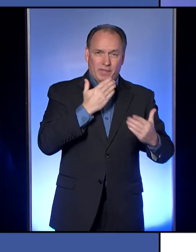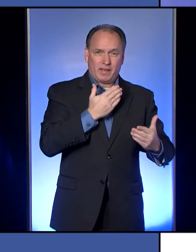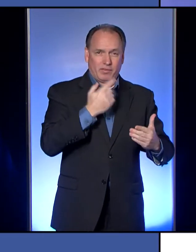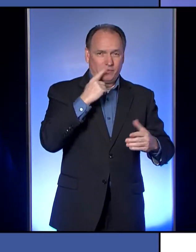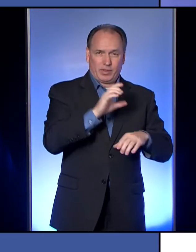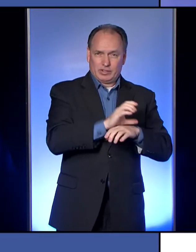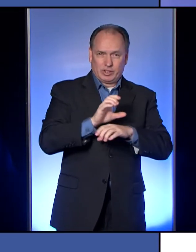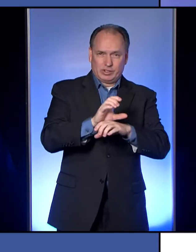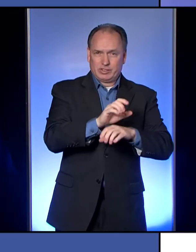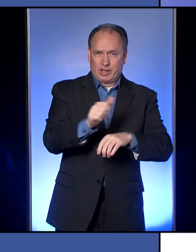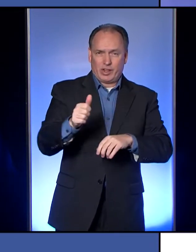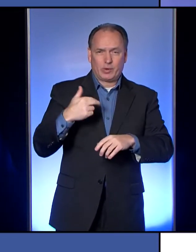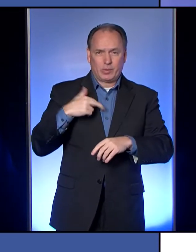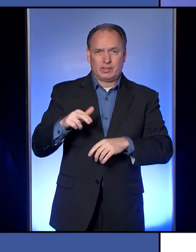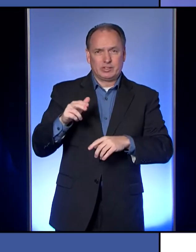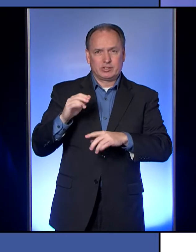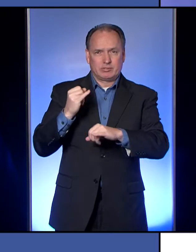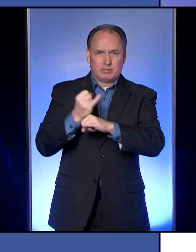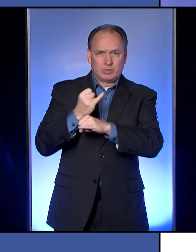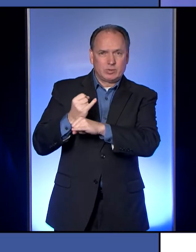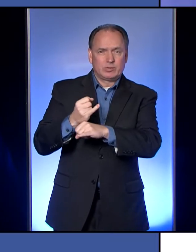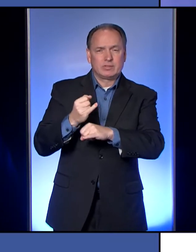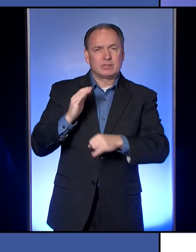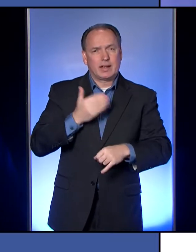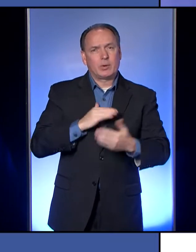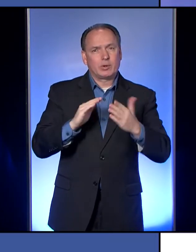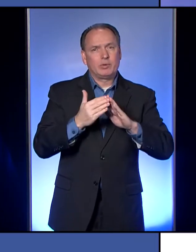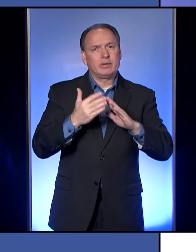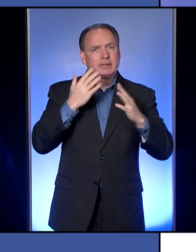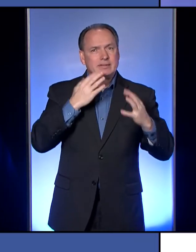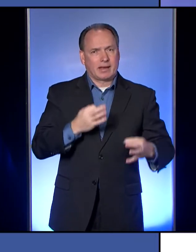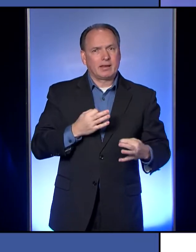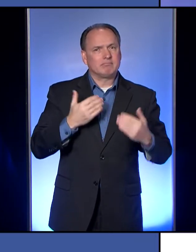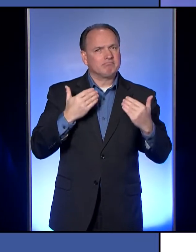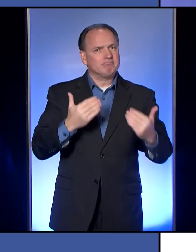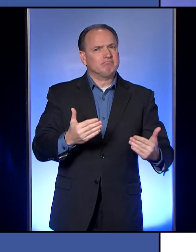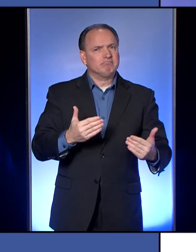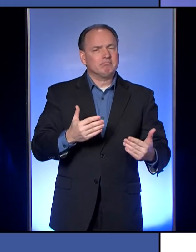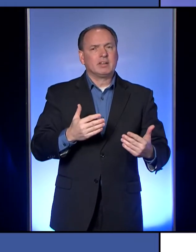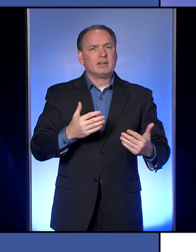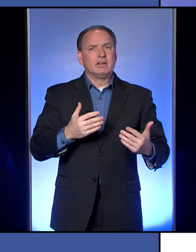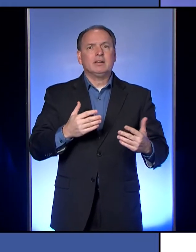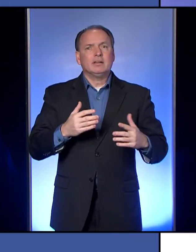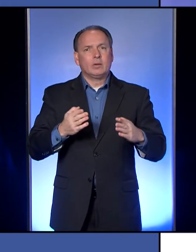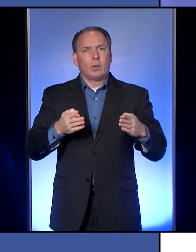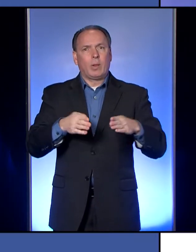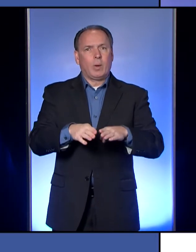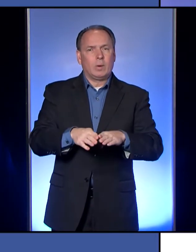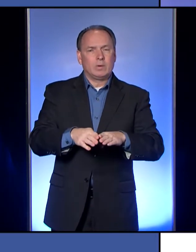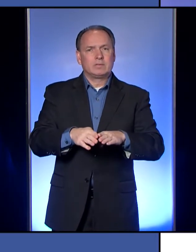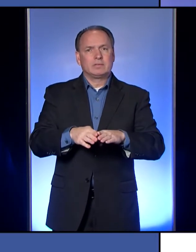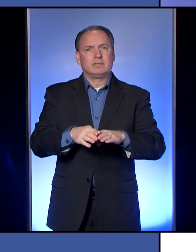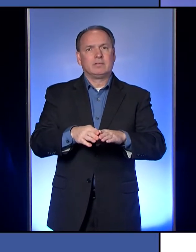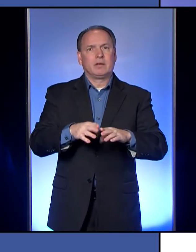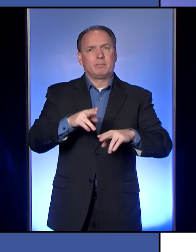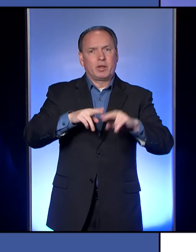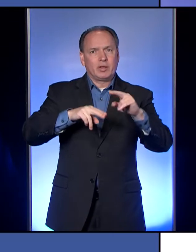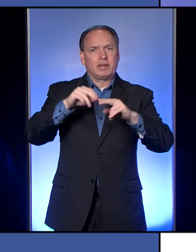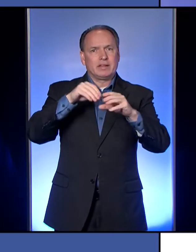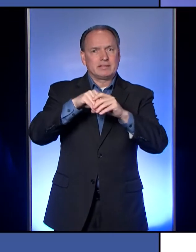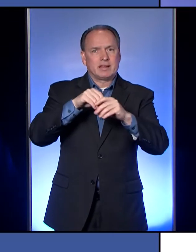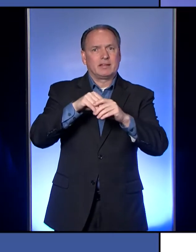institutions in our community have made the decision to not hold in person services during this time.